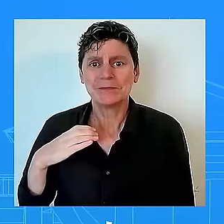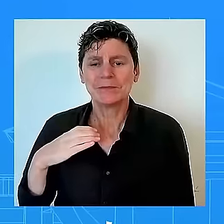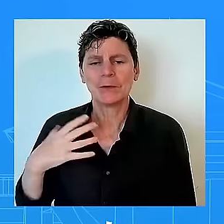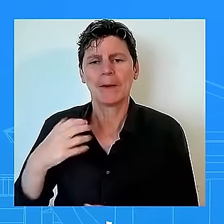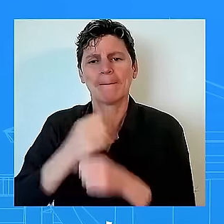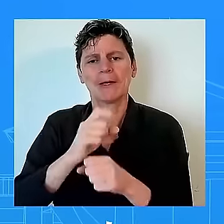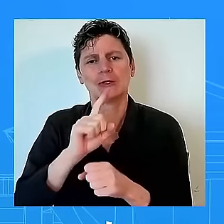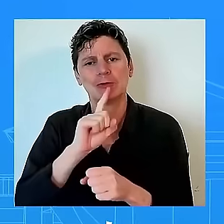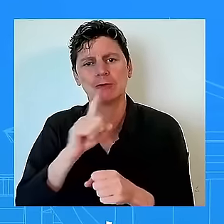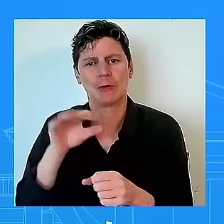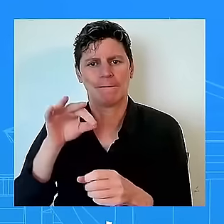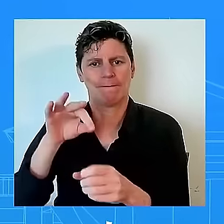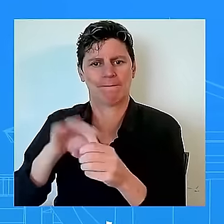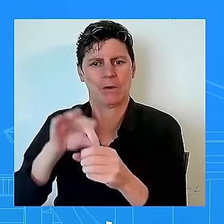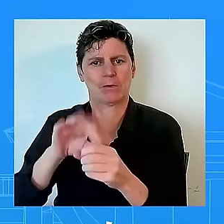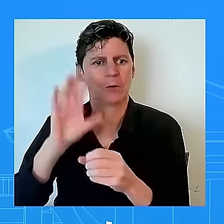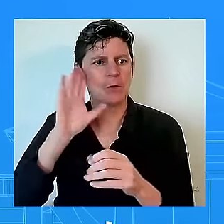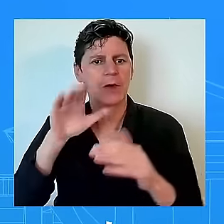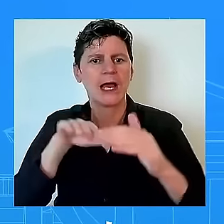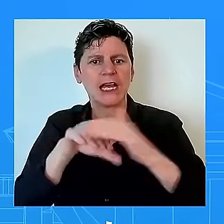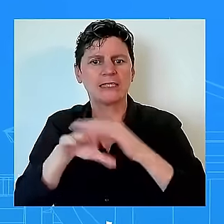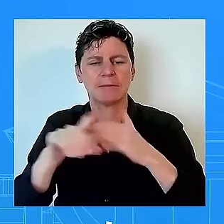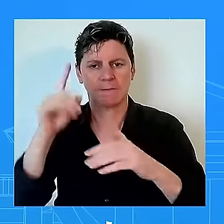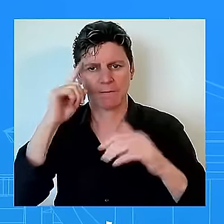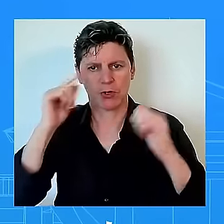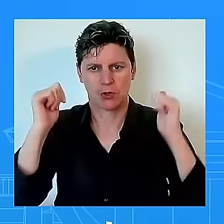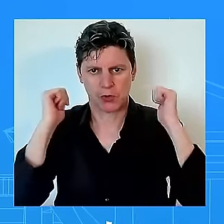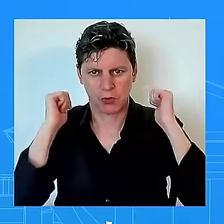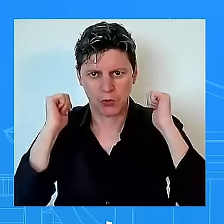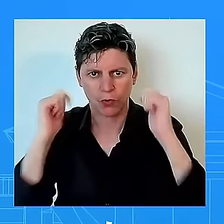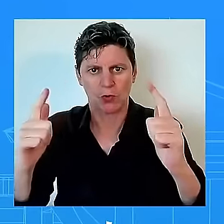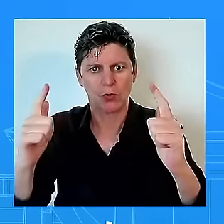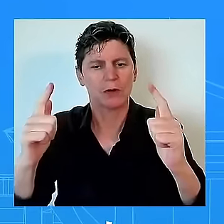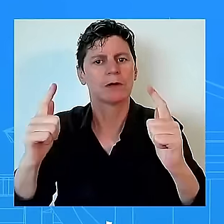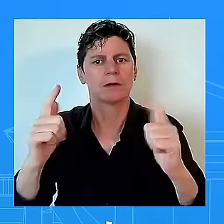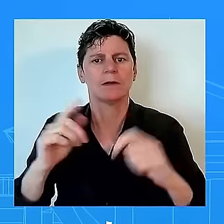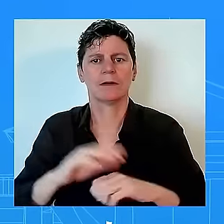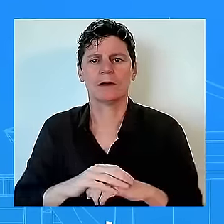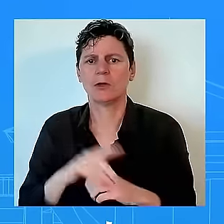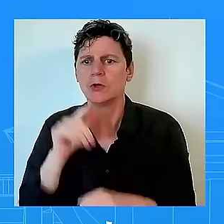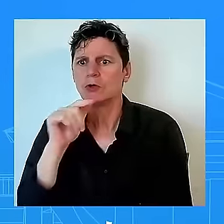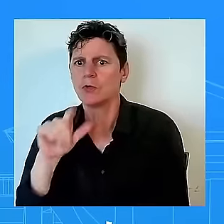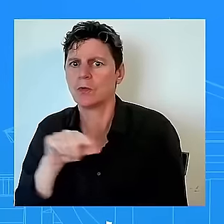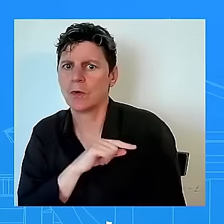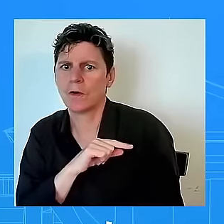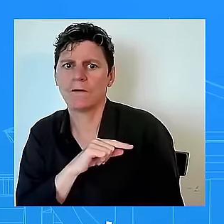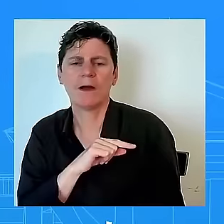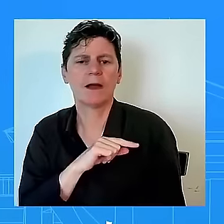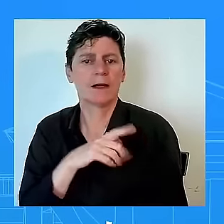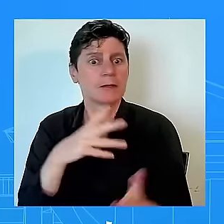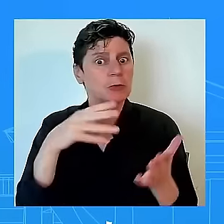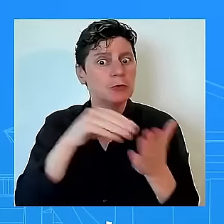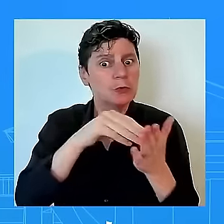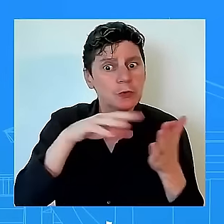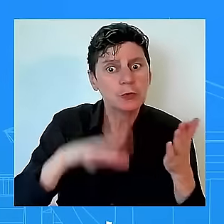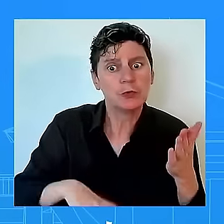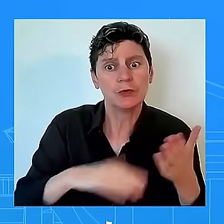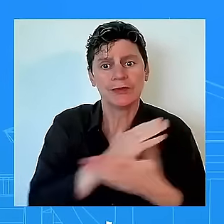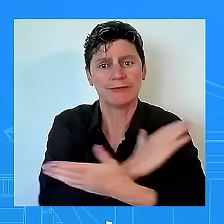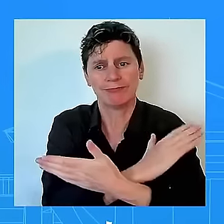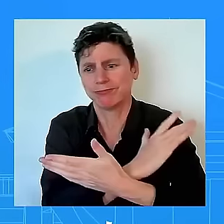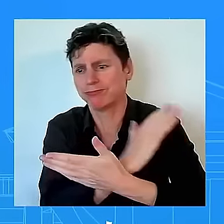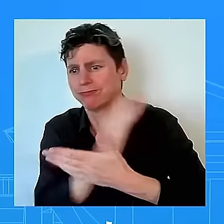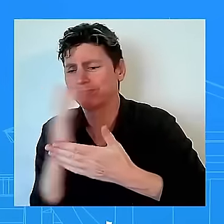is eligible everyone that is eligible that's from students to veterans uh and uh to tribal communities it is important